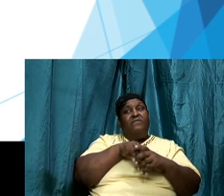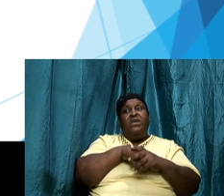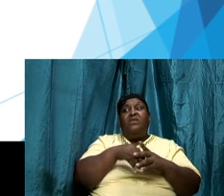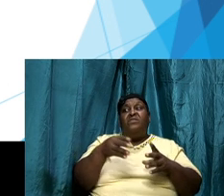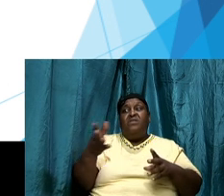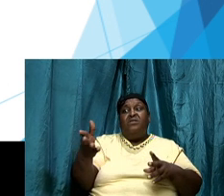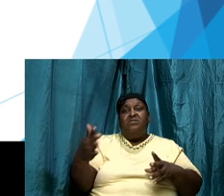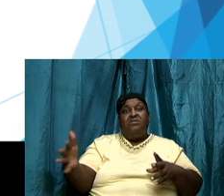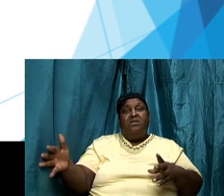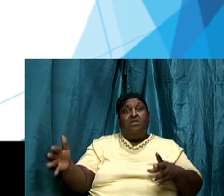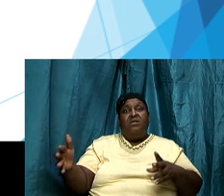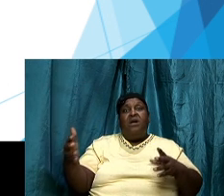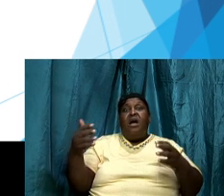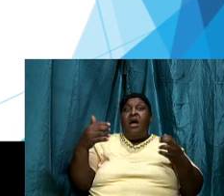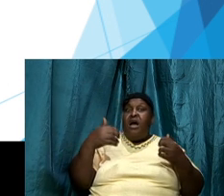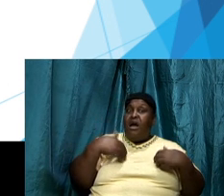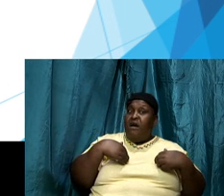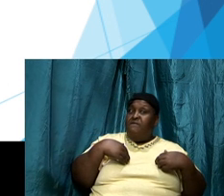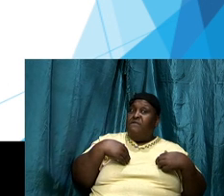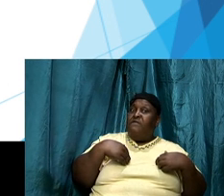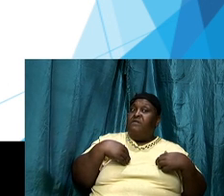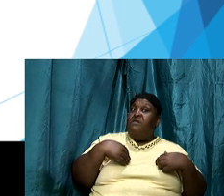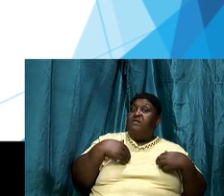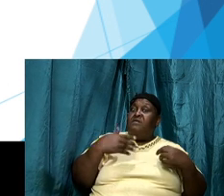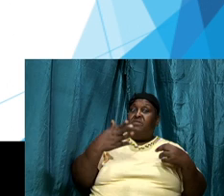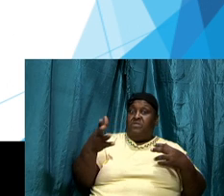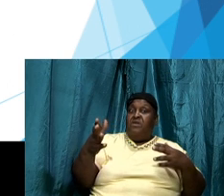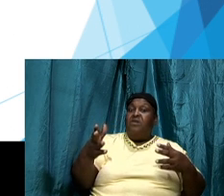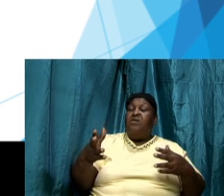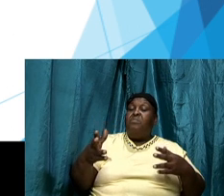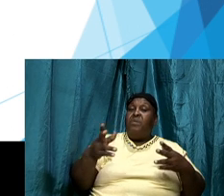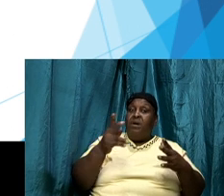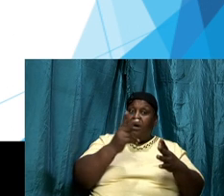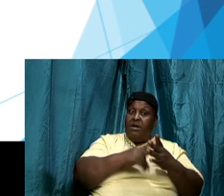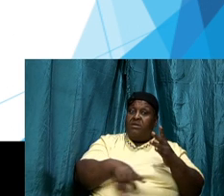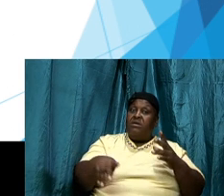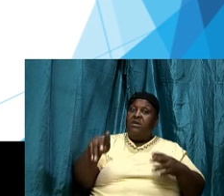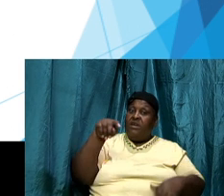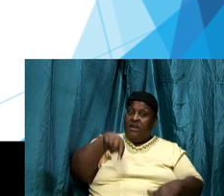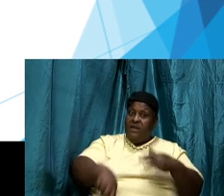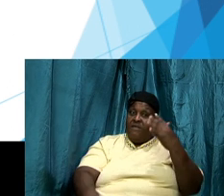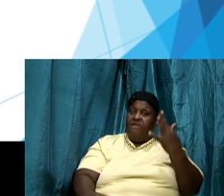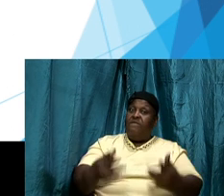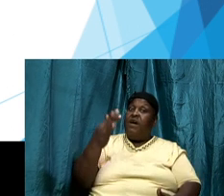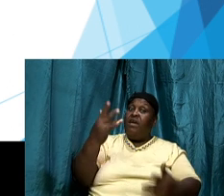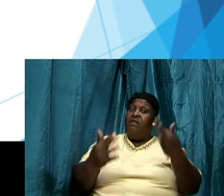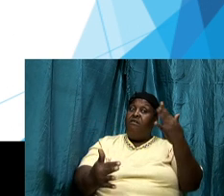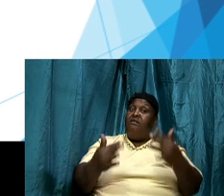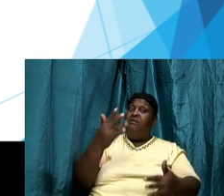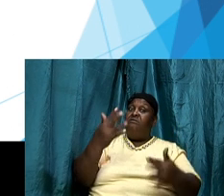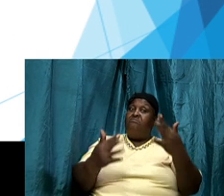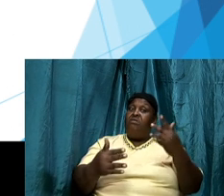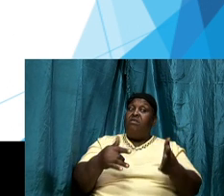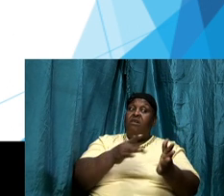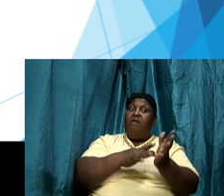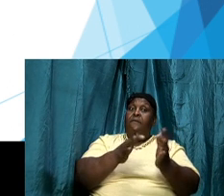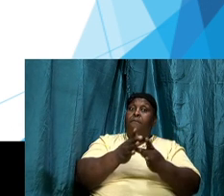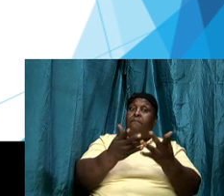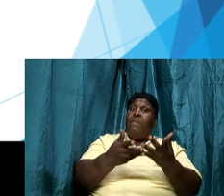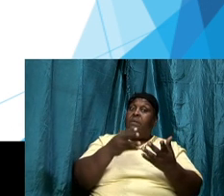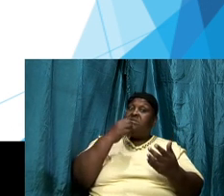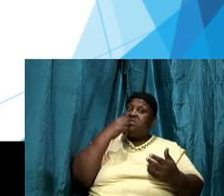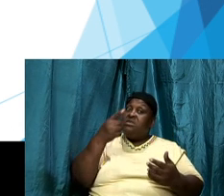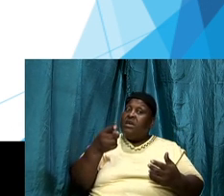their part in the lake of fire because the world puts it this way they have no part in the